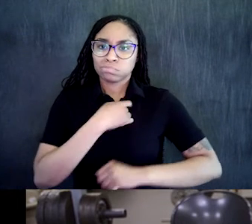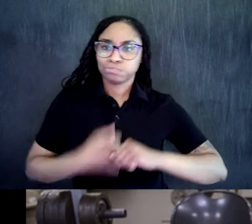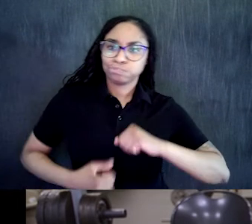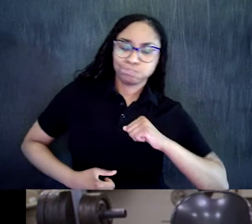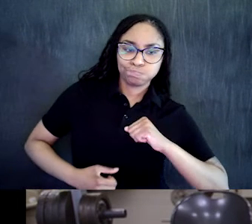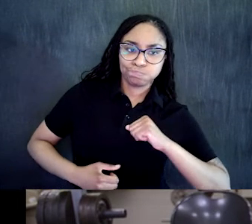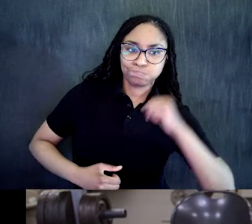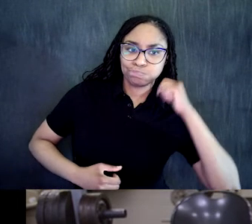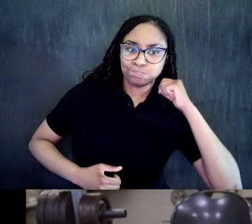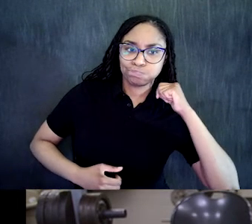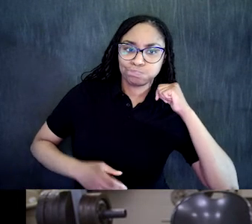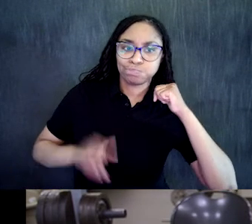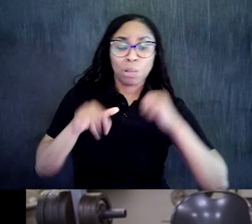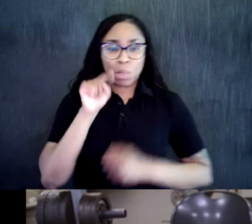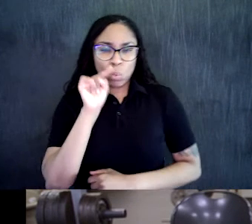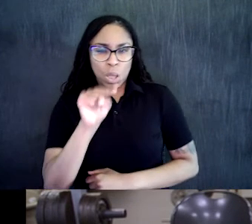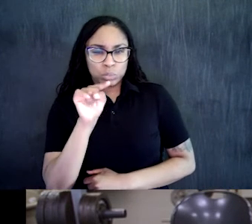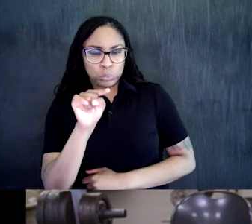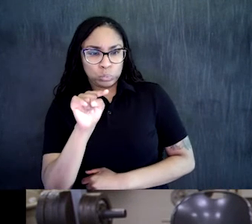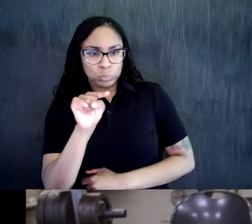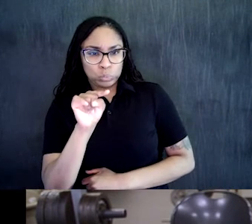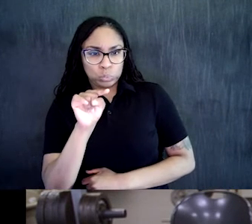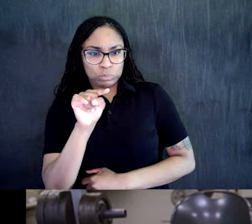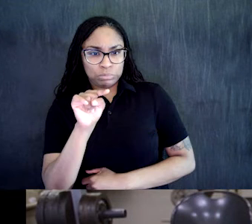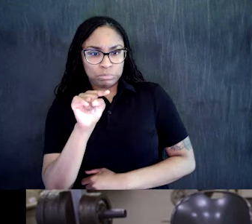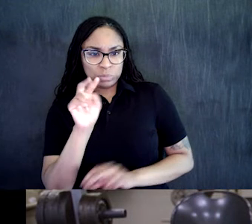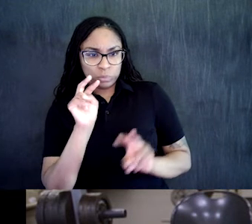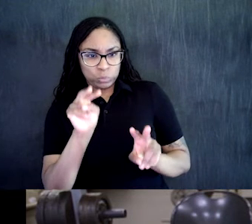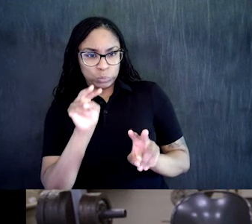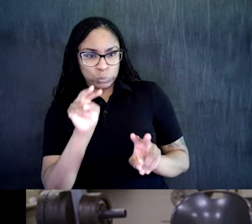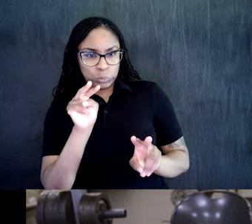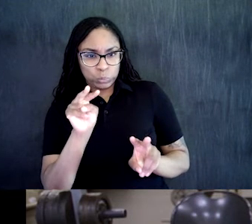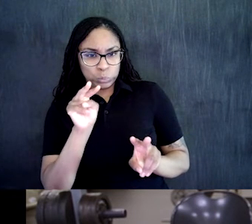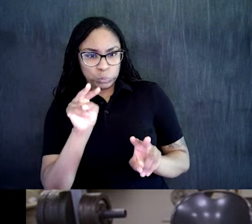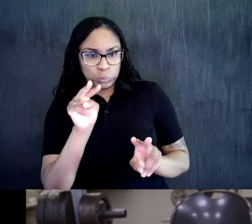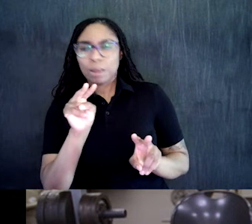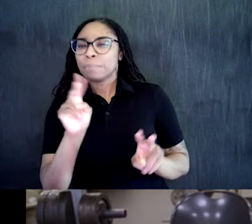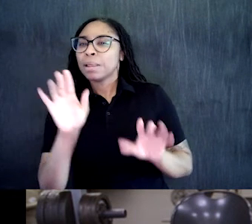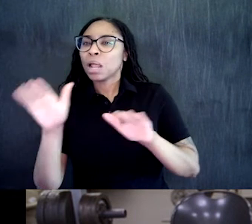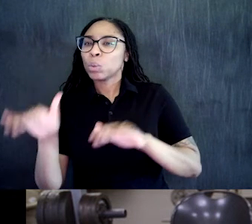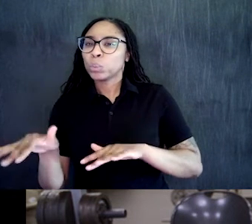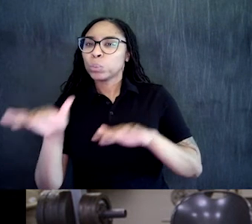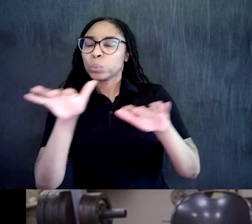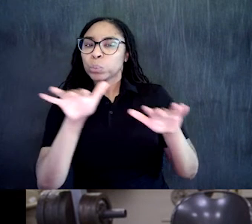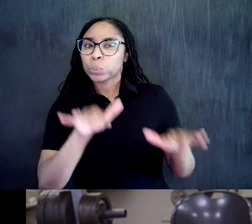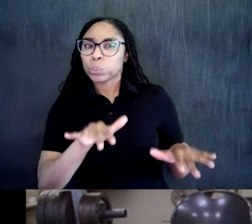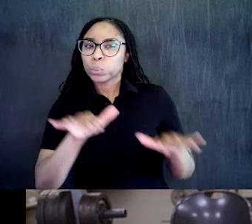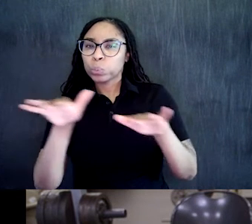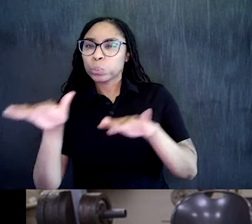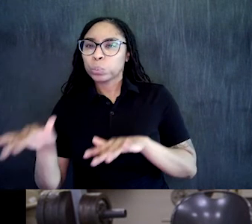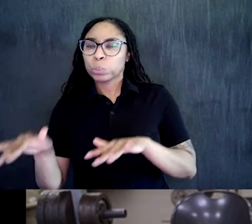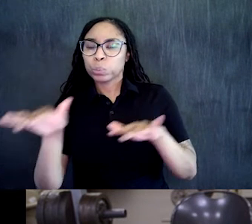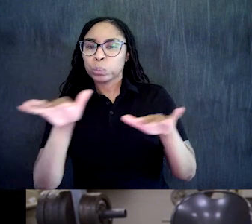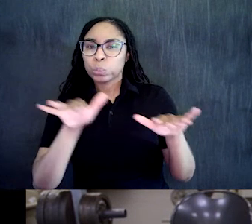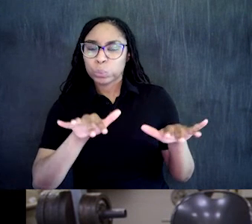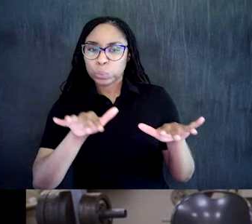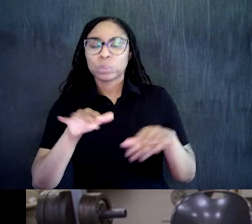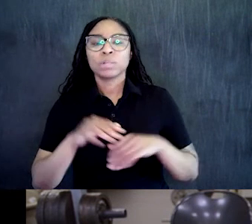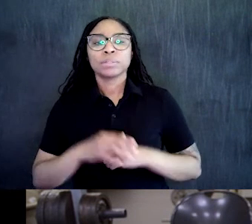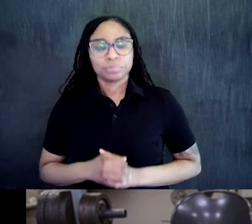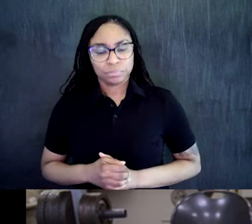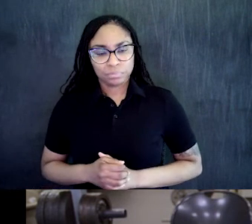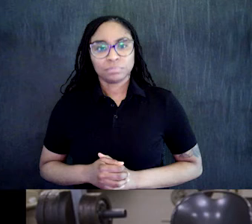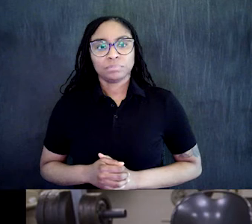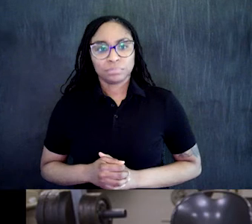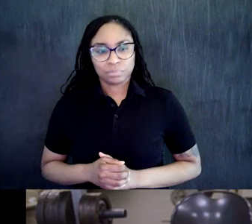legs while you try to raise the leg. Nice and easy for me. Think Farrah Fawcett. Okay. So I want ten